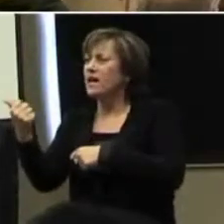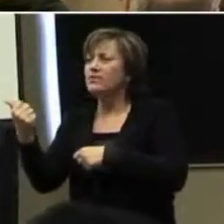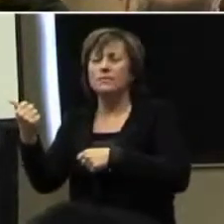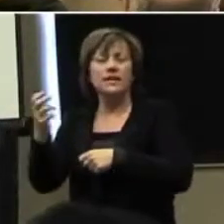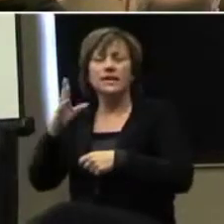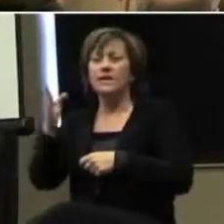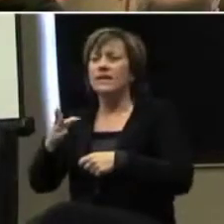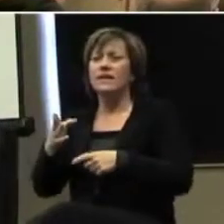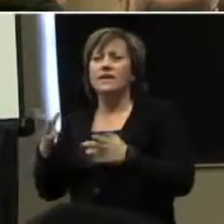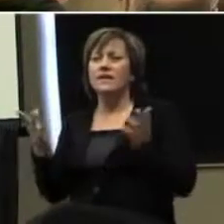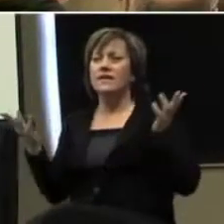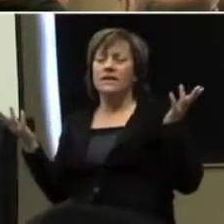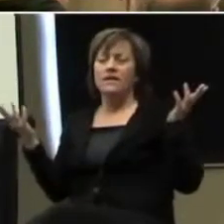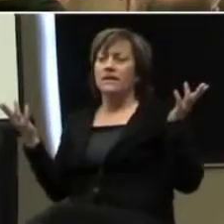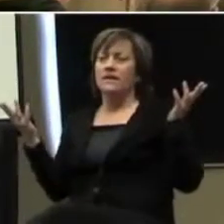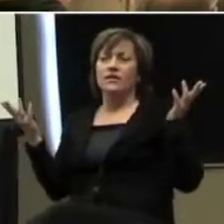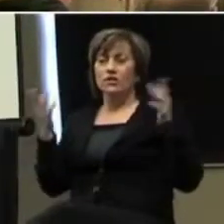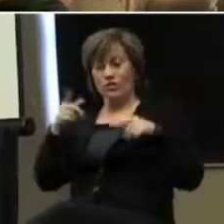Yeah,